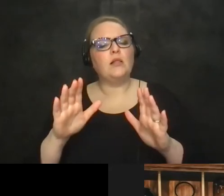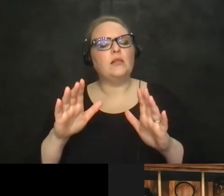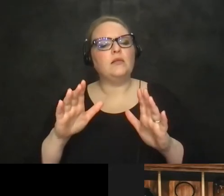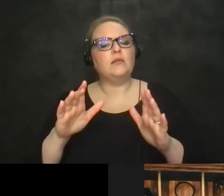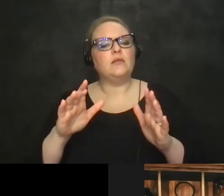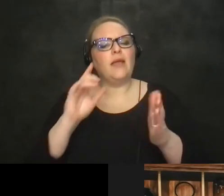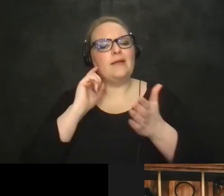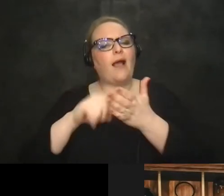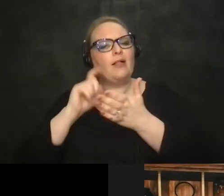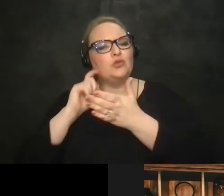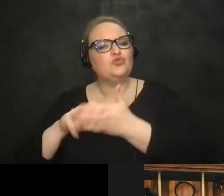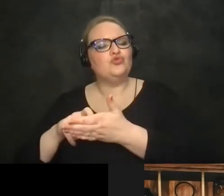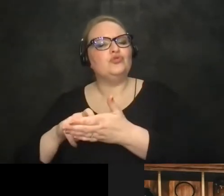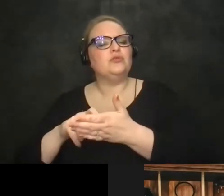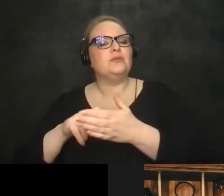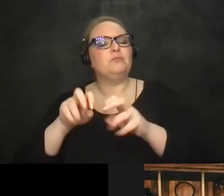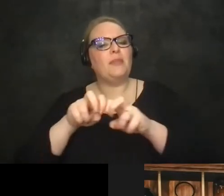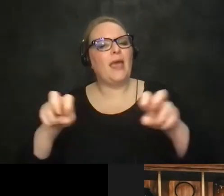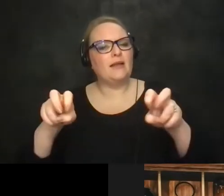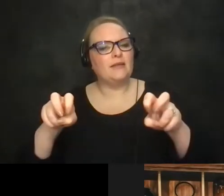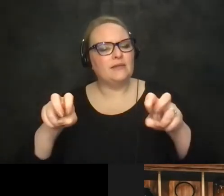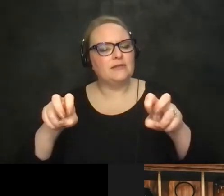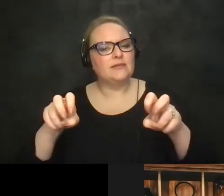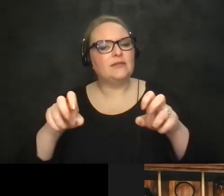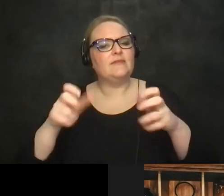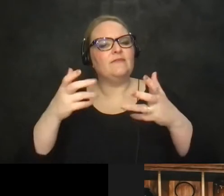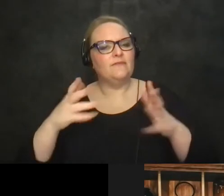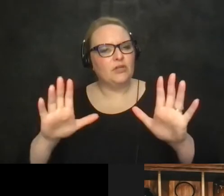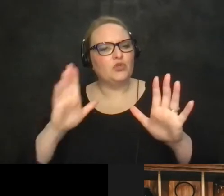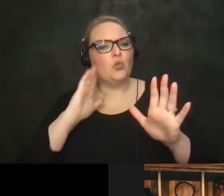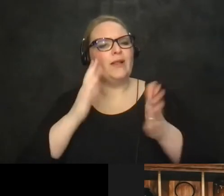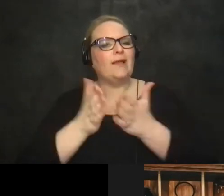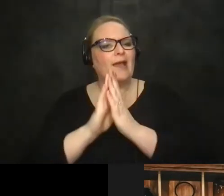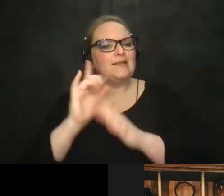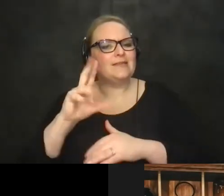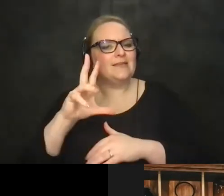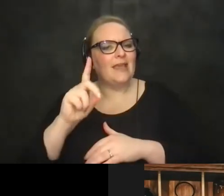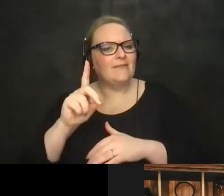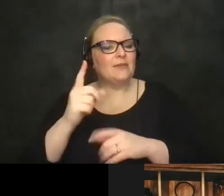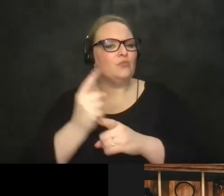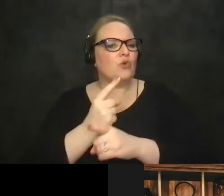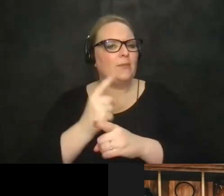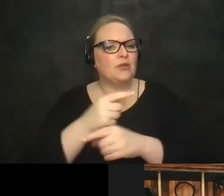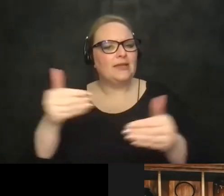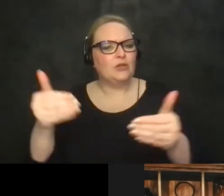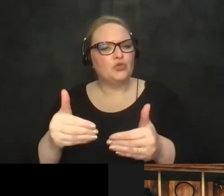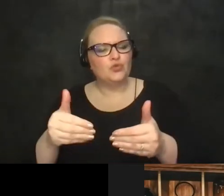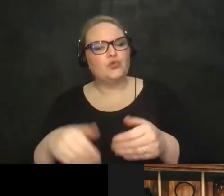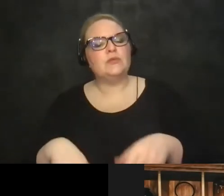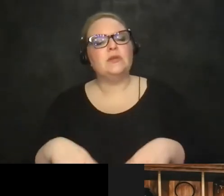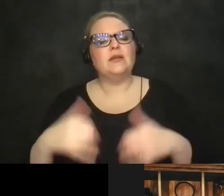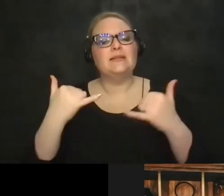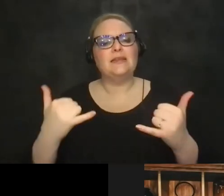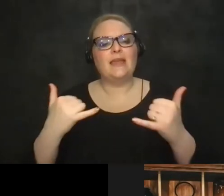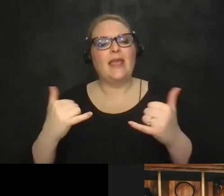and then I'll ask uh I'll ask David to properly introduce them so we we are pleased today to